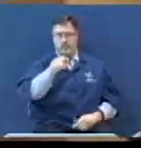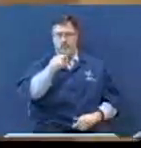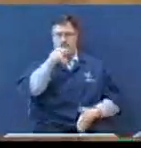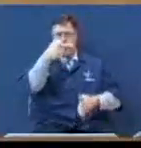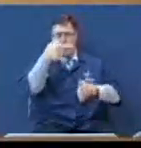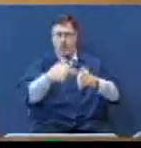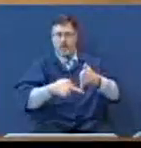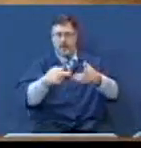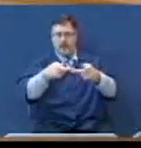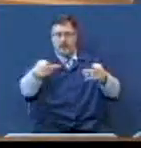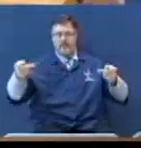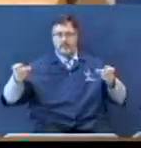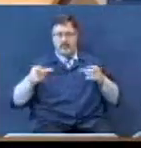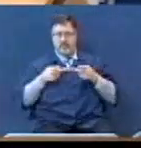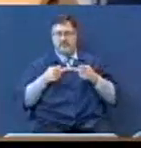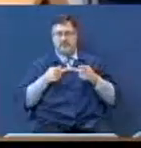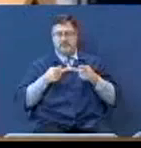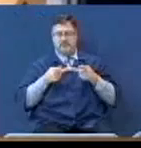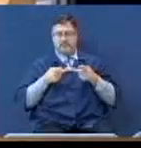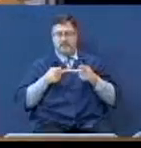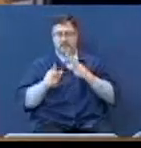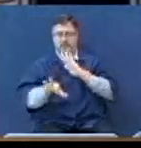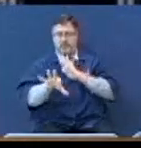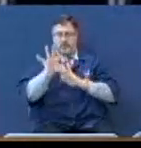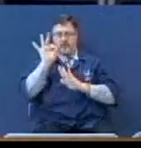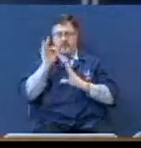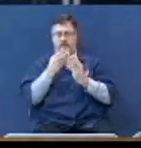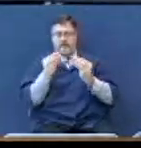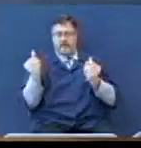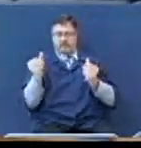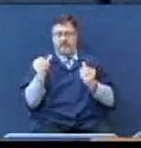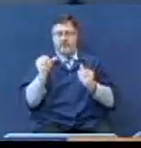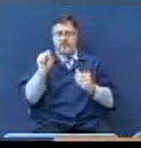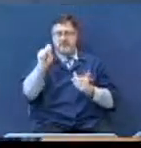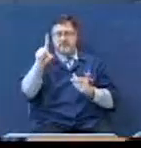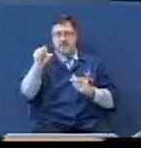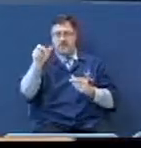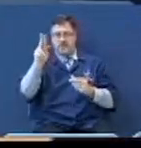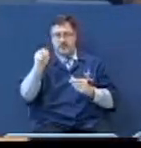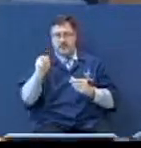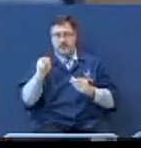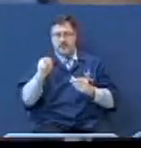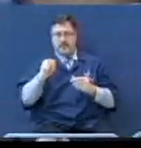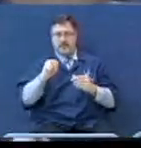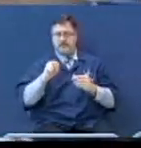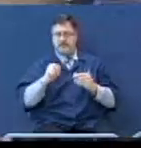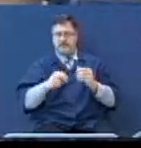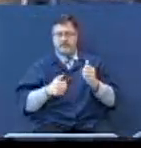place. You'll find out in a few sermons it's the place of all places.